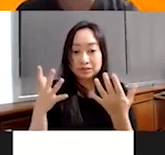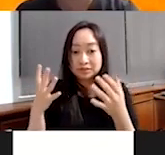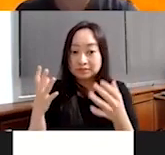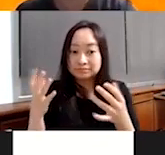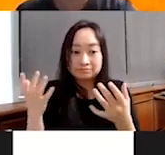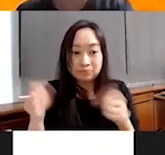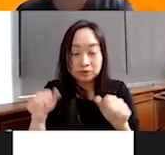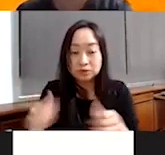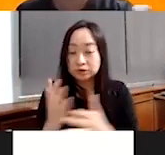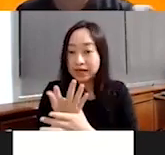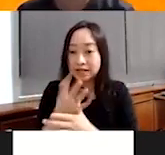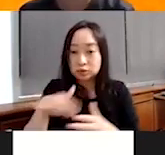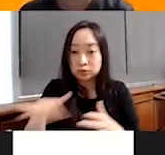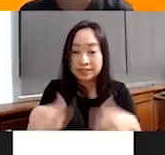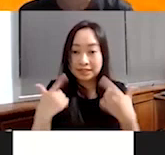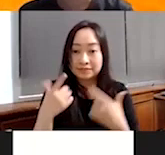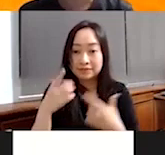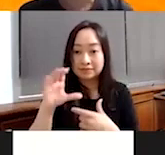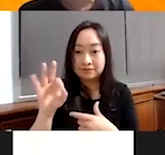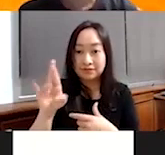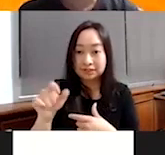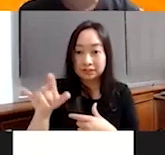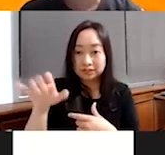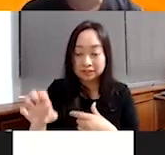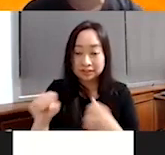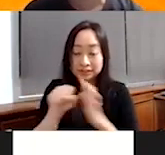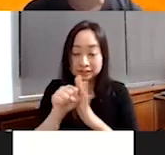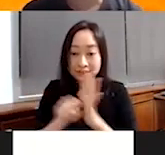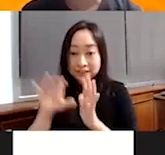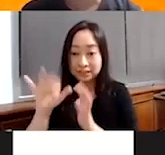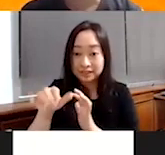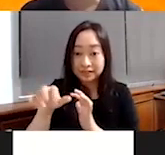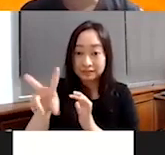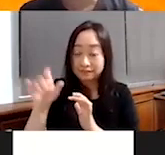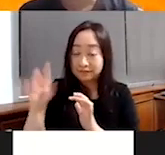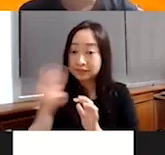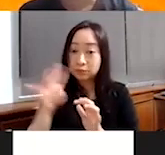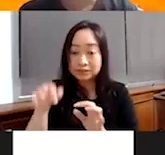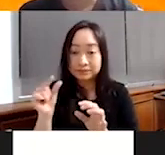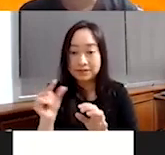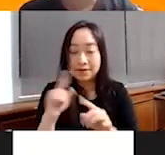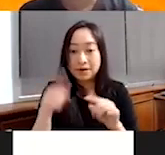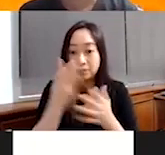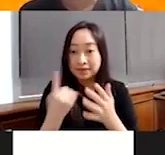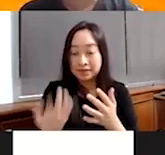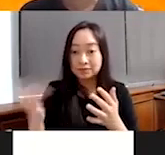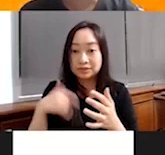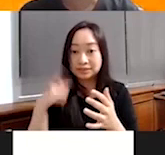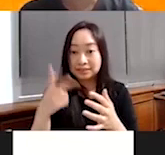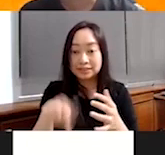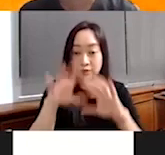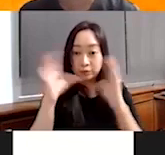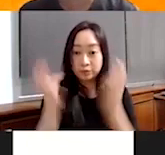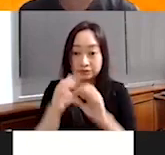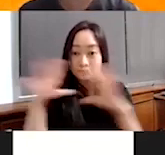in fragile states. And Ivan has spoken to that a little bit, but one of the things that, uh, we are seeing in World Vision and, uh, some of the stats